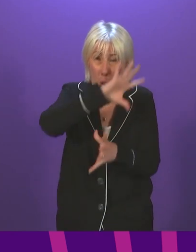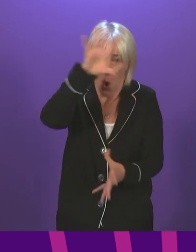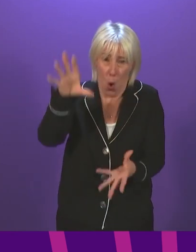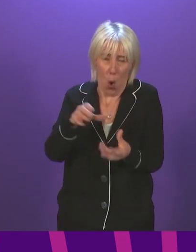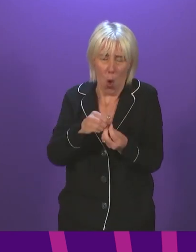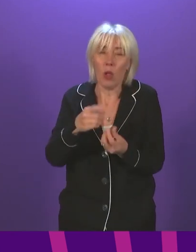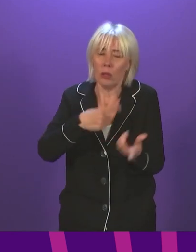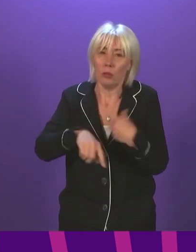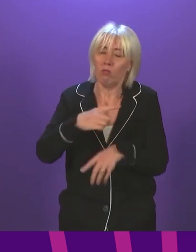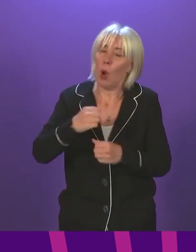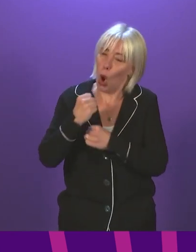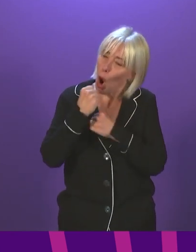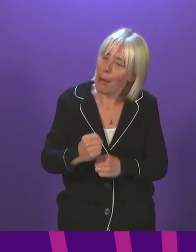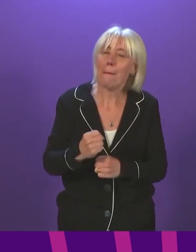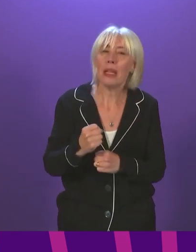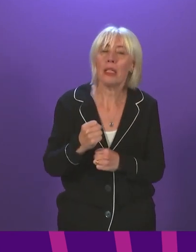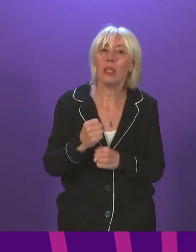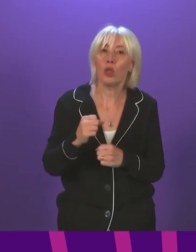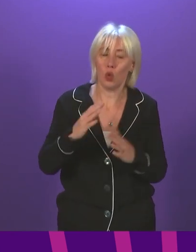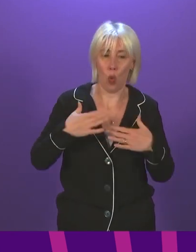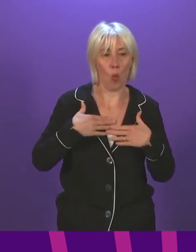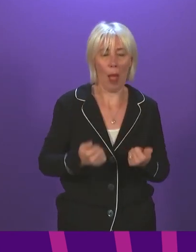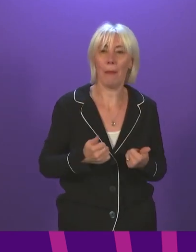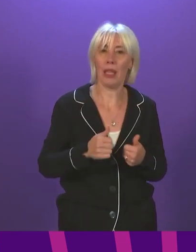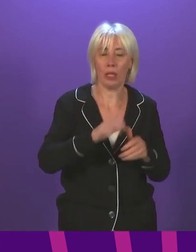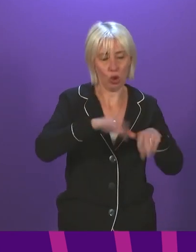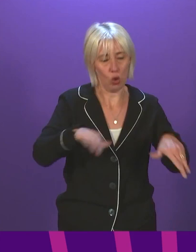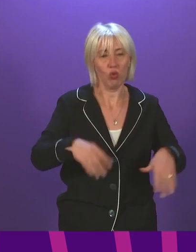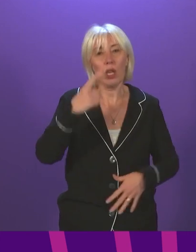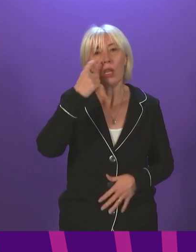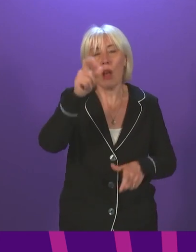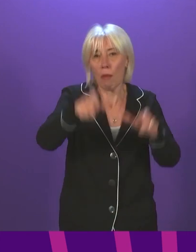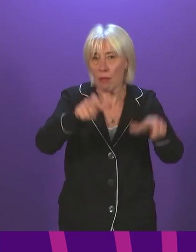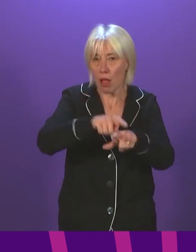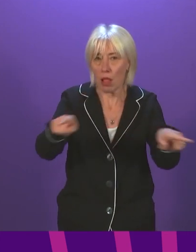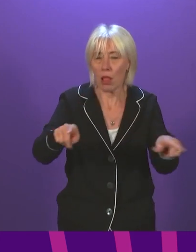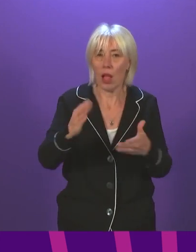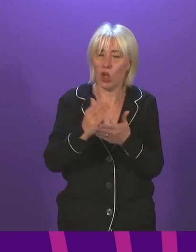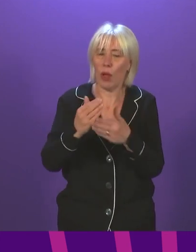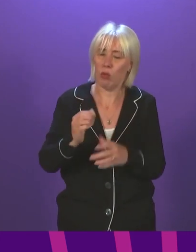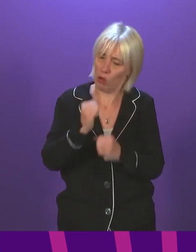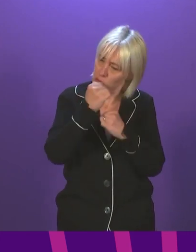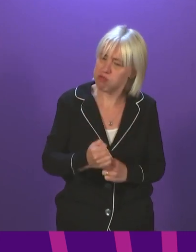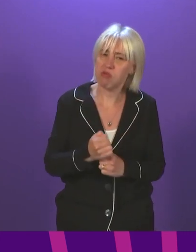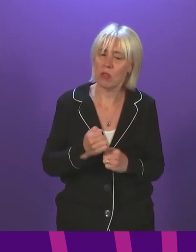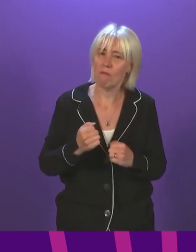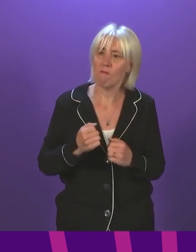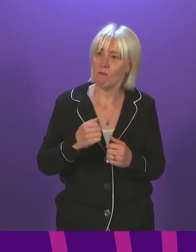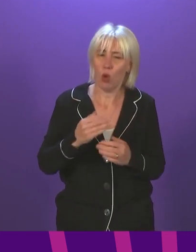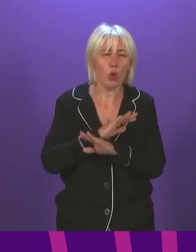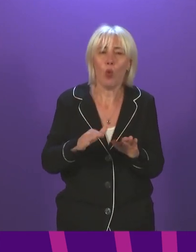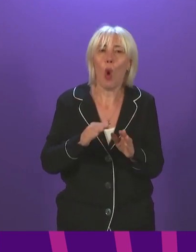our commitment to prioritising the wellbeing of children and young people and our determination to minimise disruption to